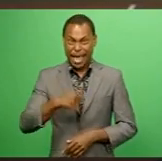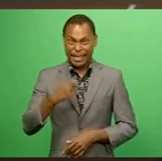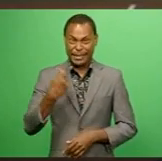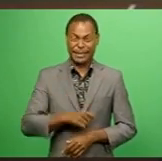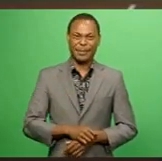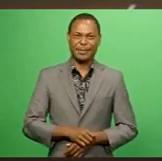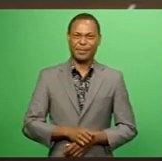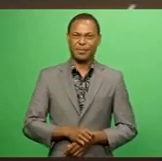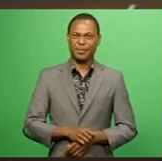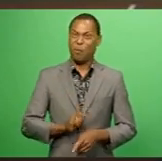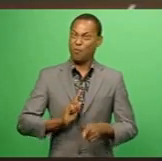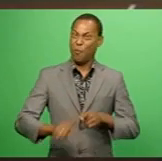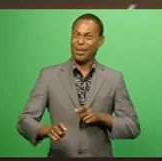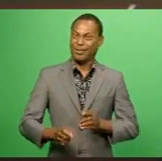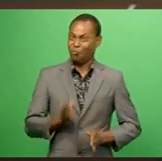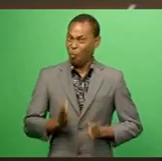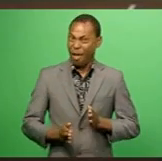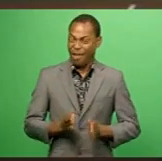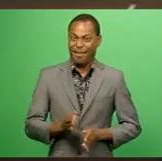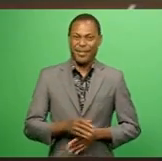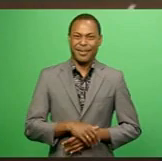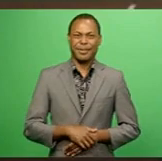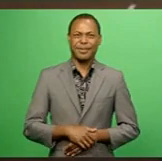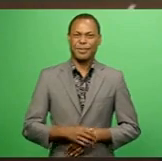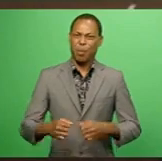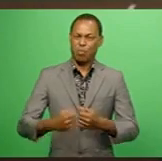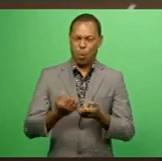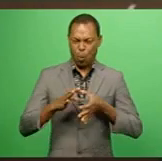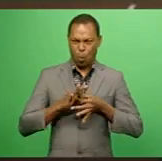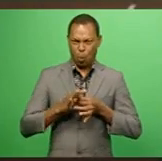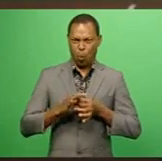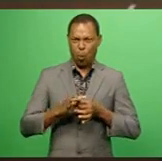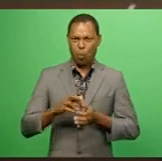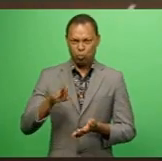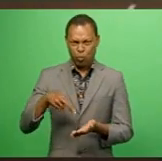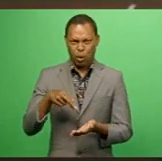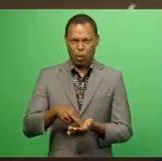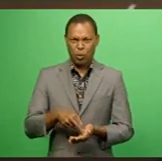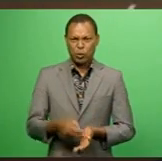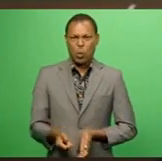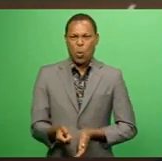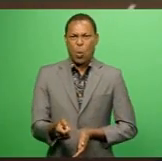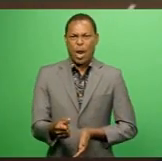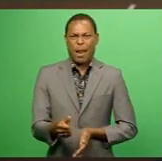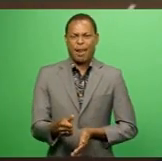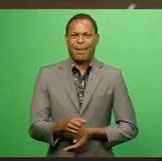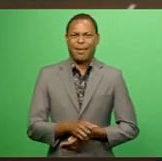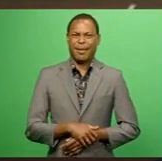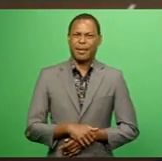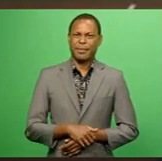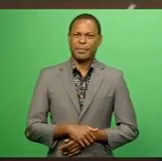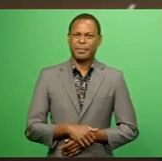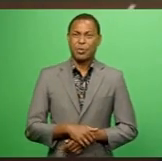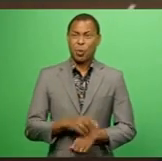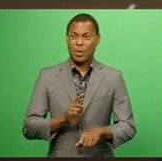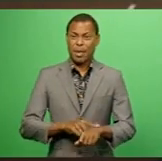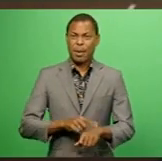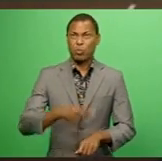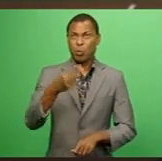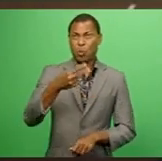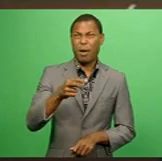queen, Naomi Nauvunga, who broke her own record, which she set earlier in the hits. She clocked a time of 12